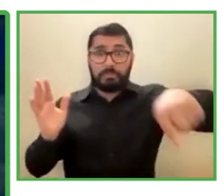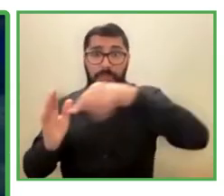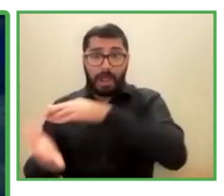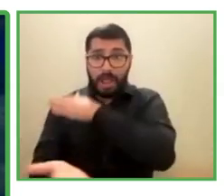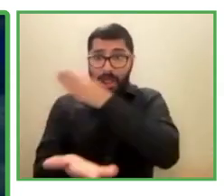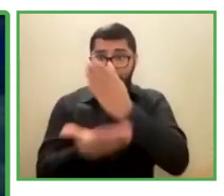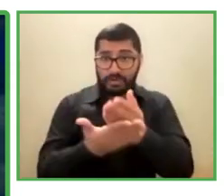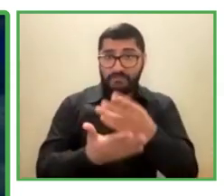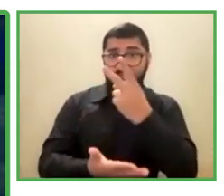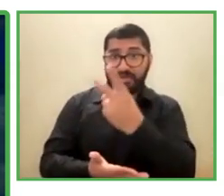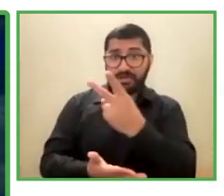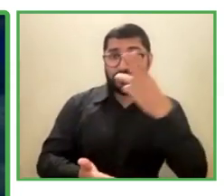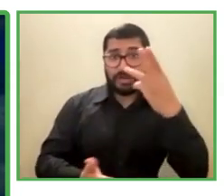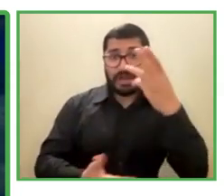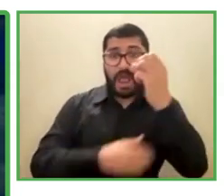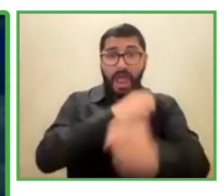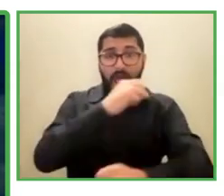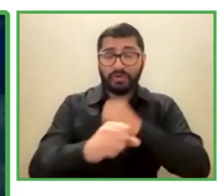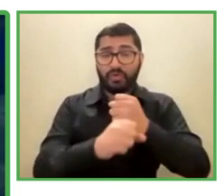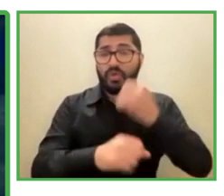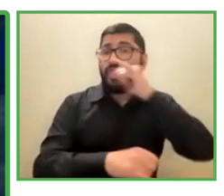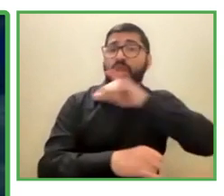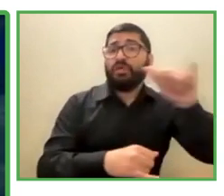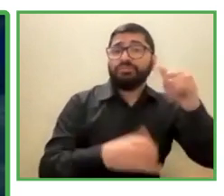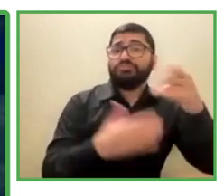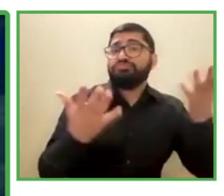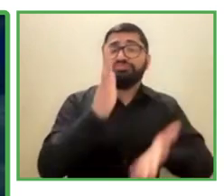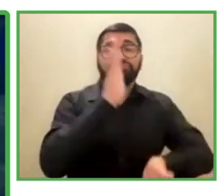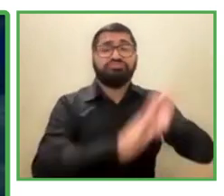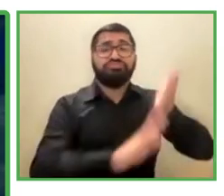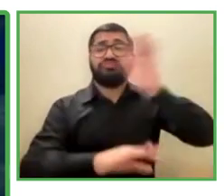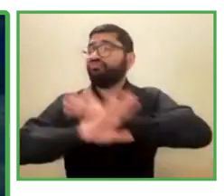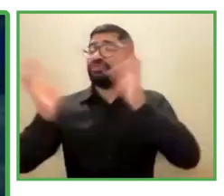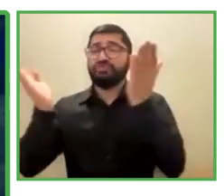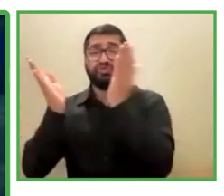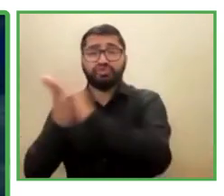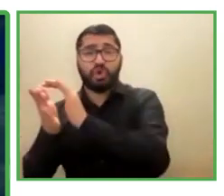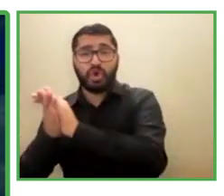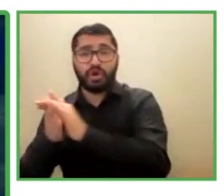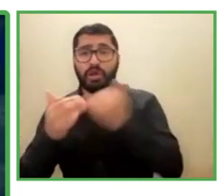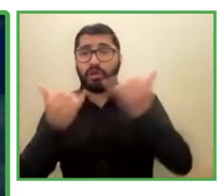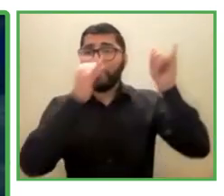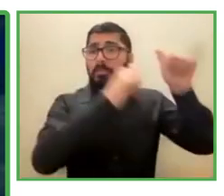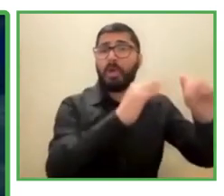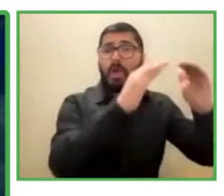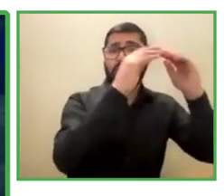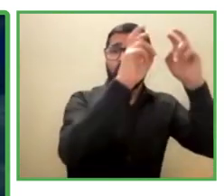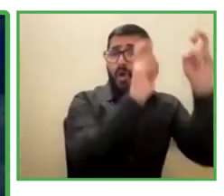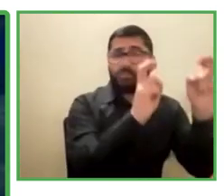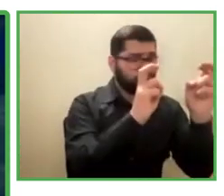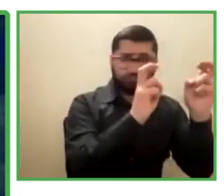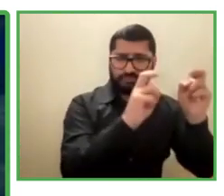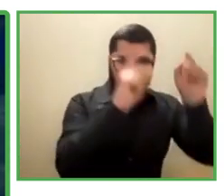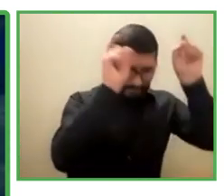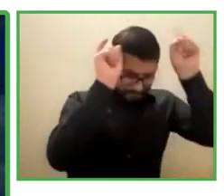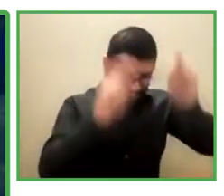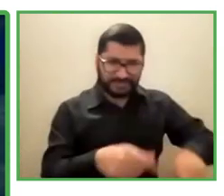is how they were able to transform themselves into people that could also